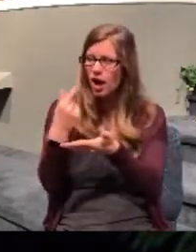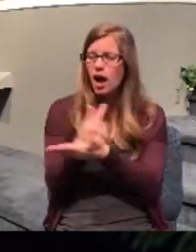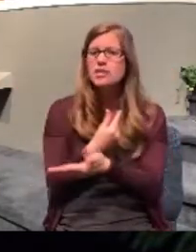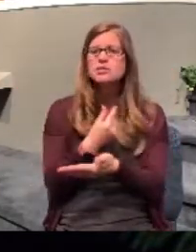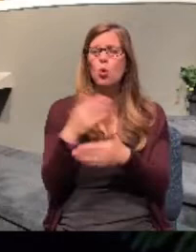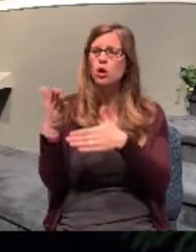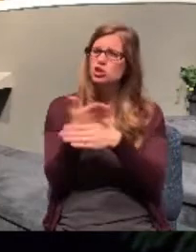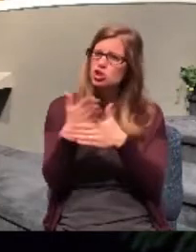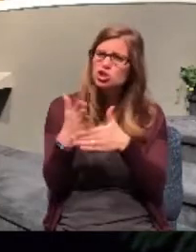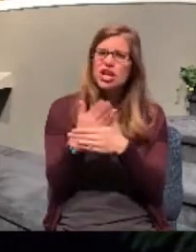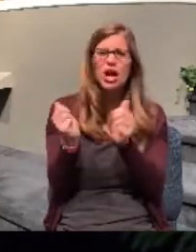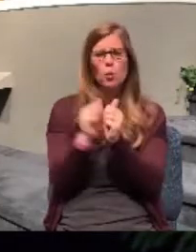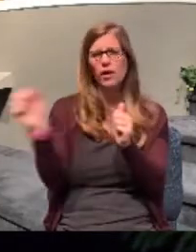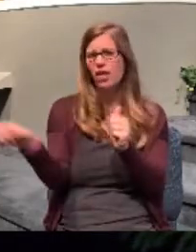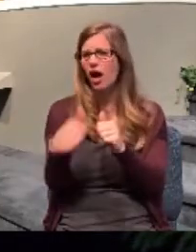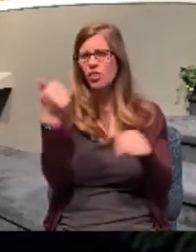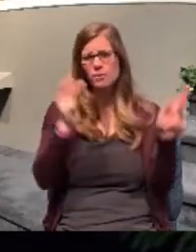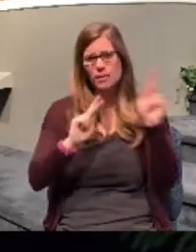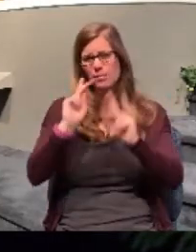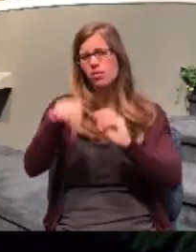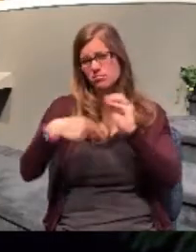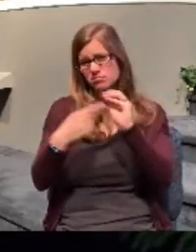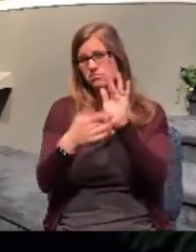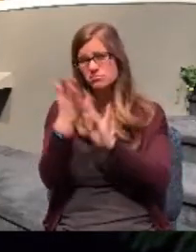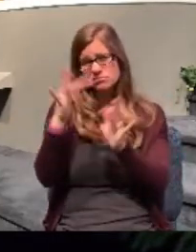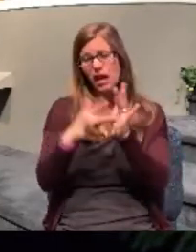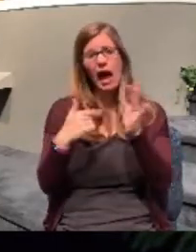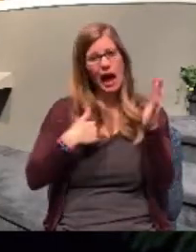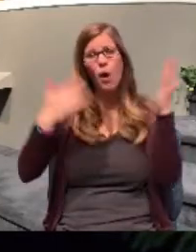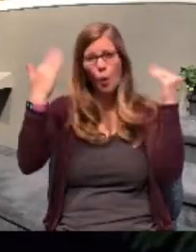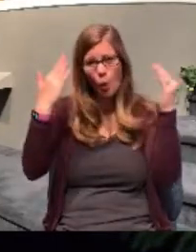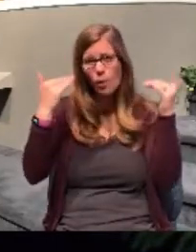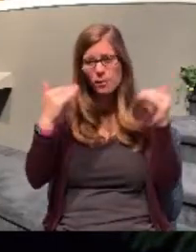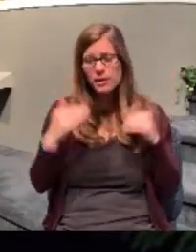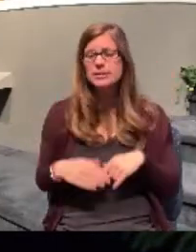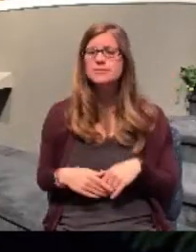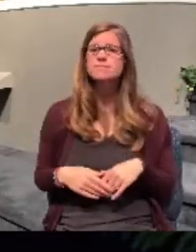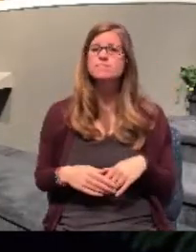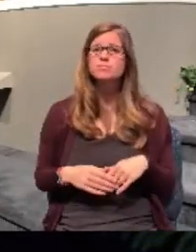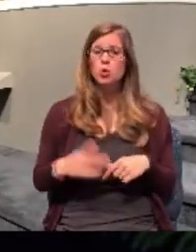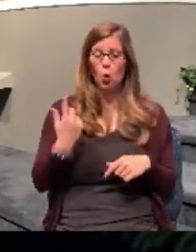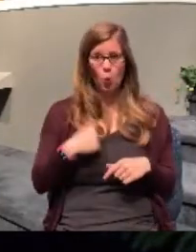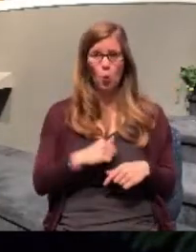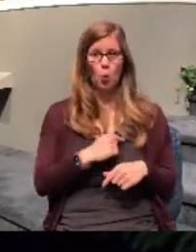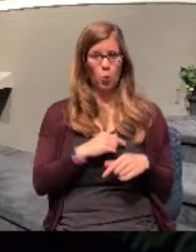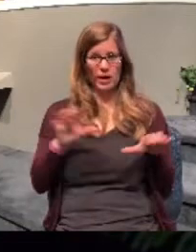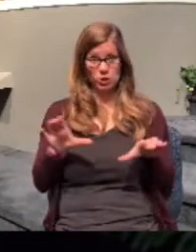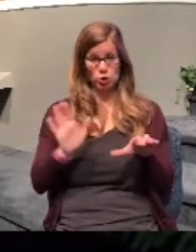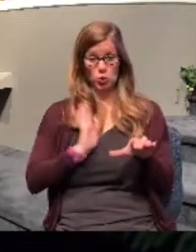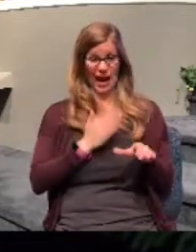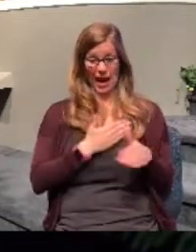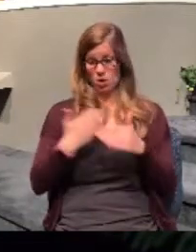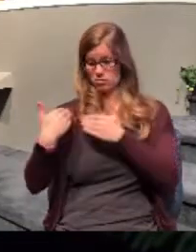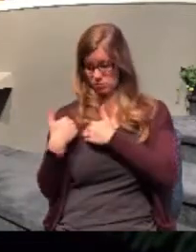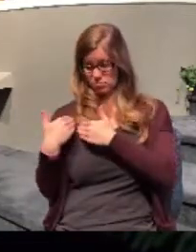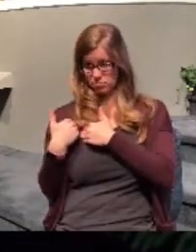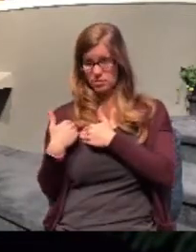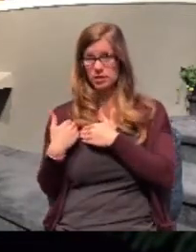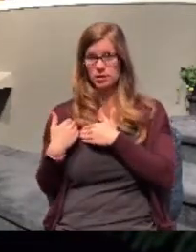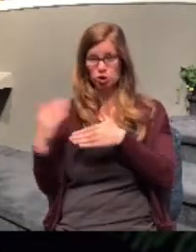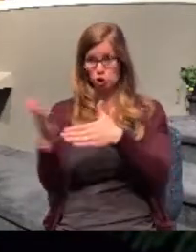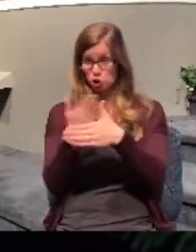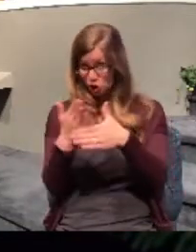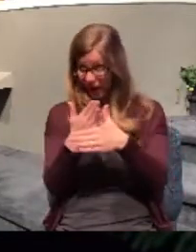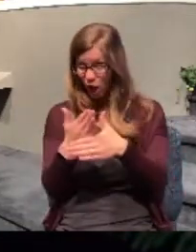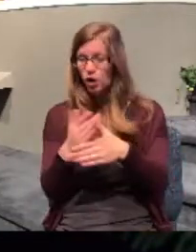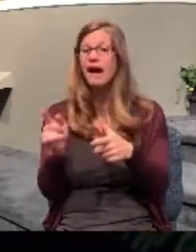share the gospel of Jesus Christ with others. You see, we do our job and then it's God's job to do the